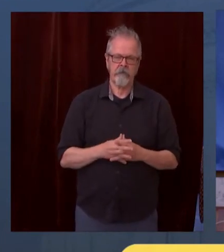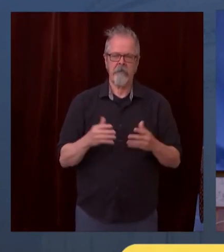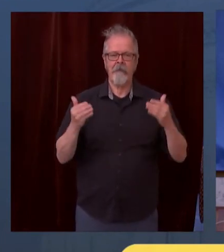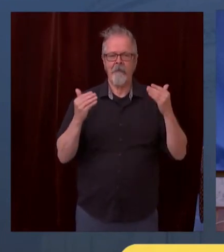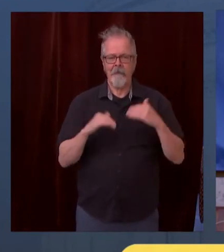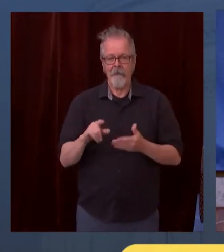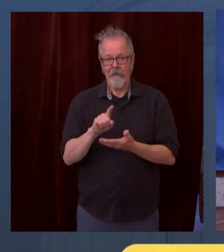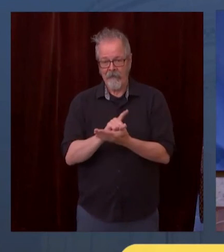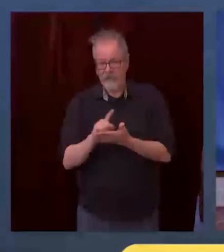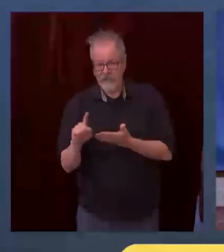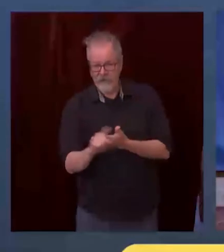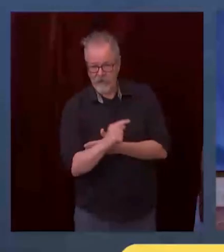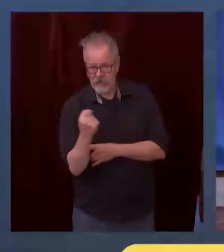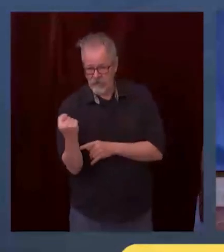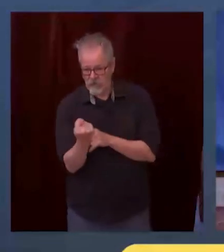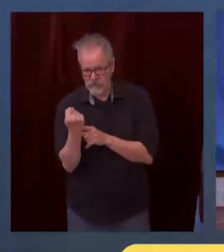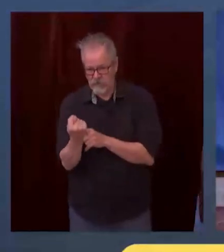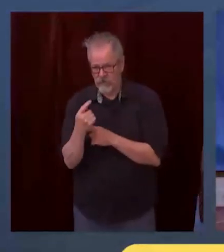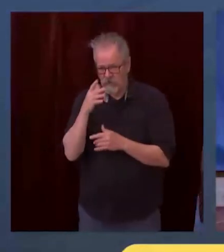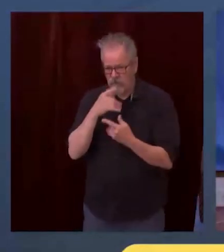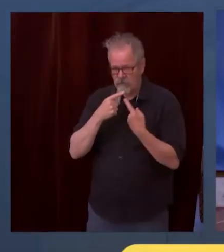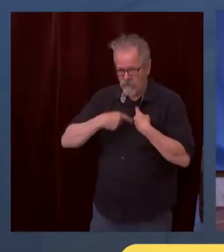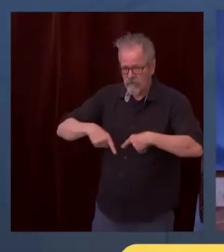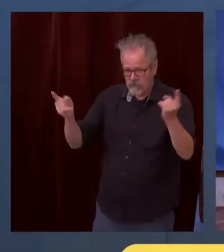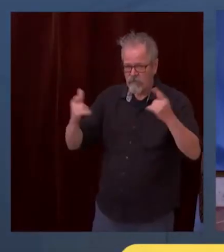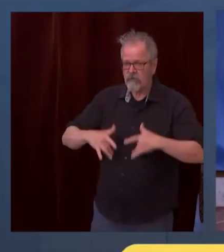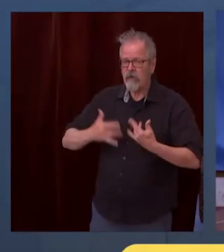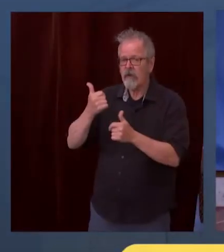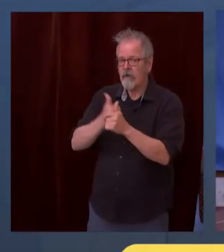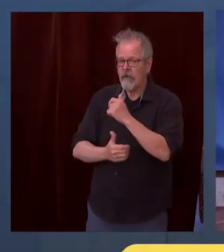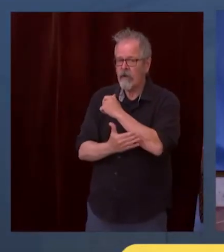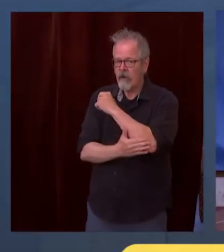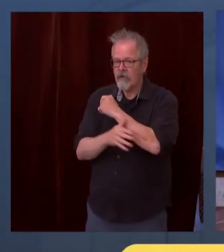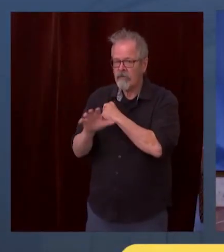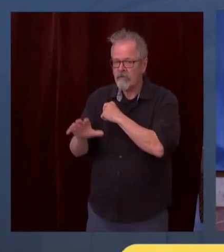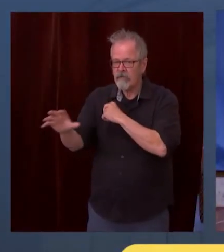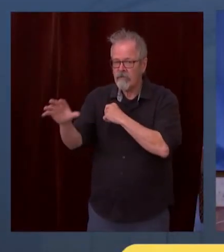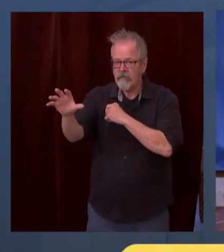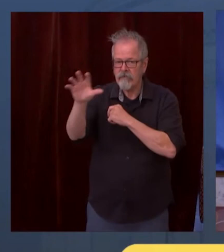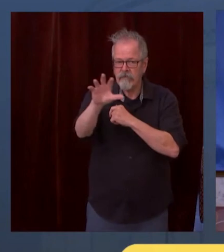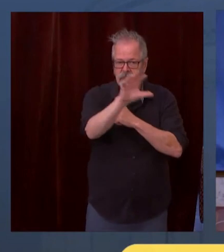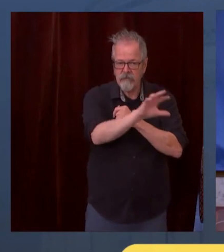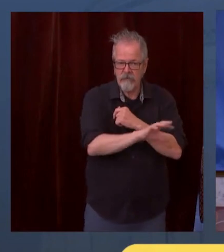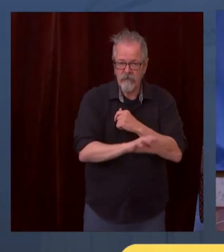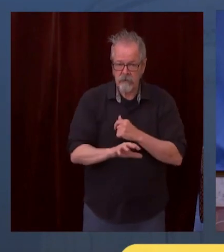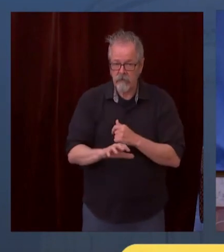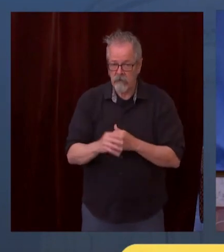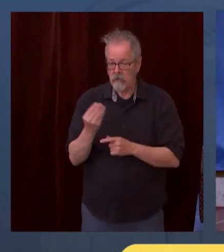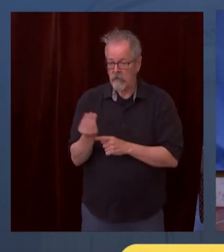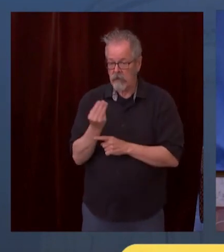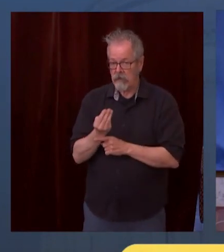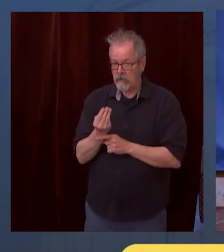And we'd like to say that this is resolved, and no one has anything to worry about. That is not the case, unfortunately, because